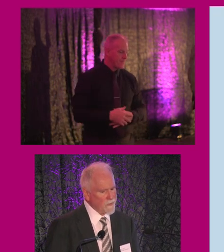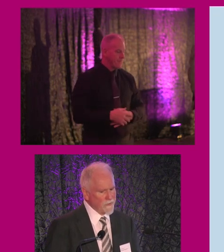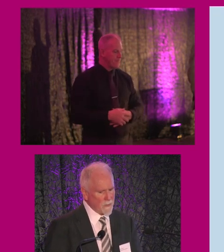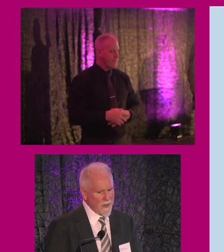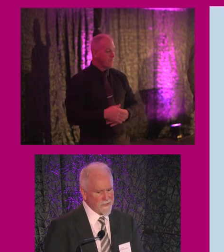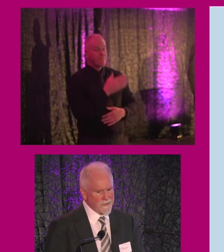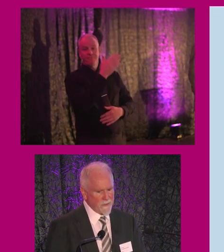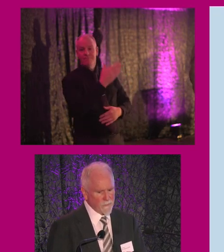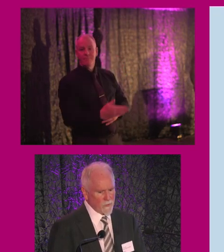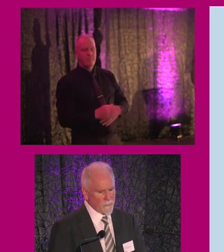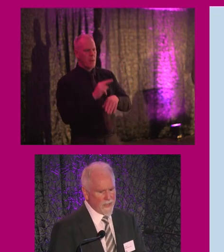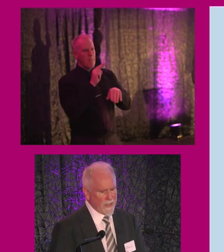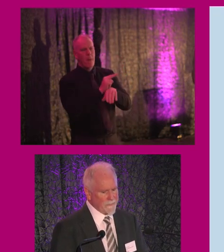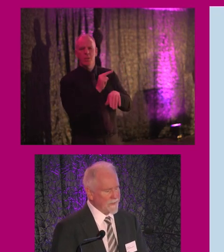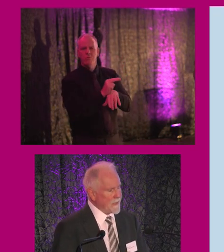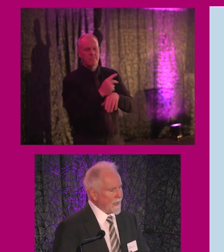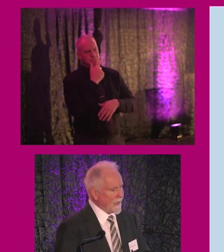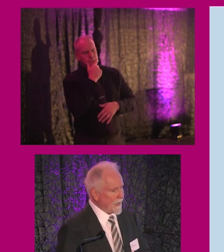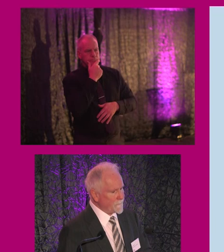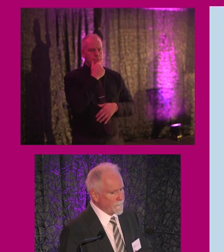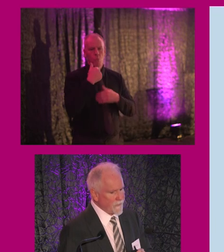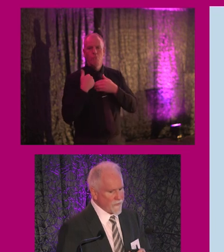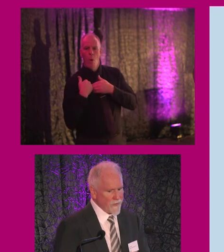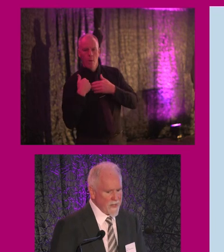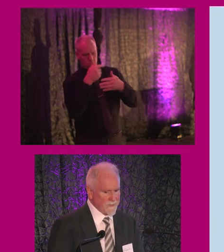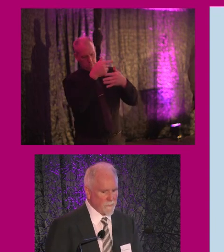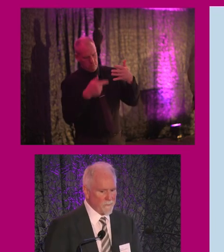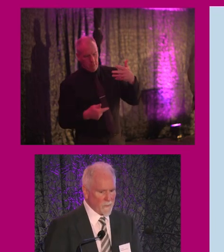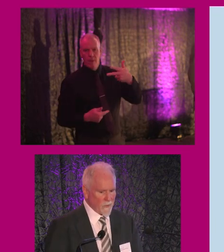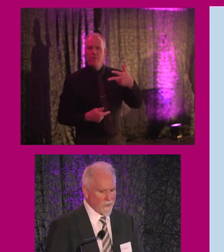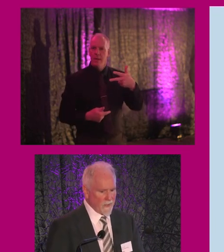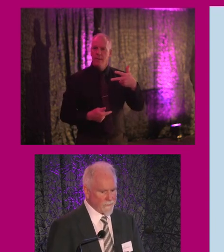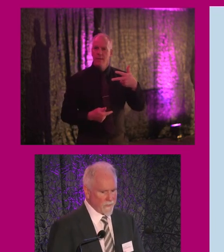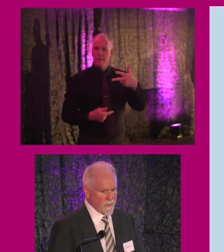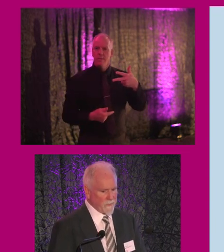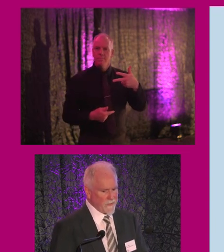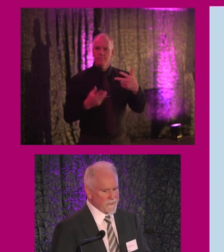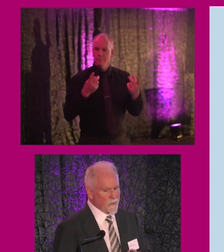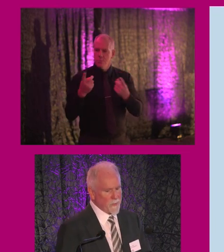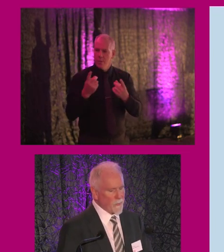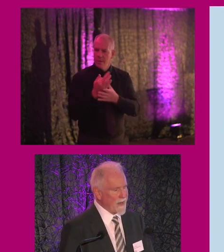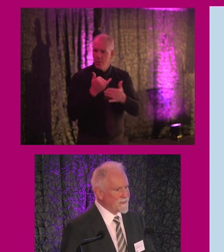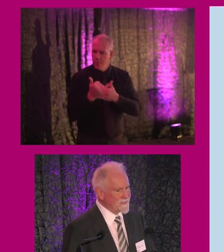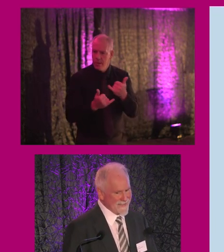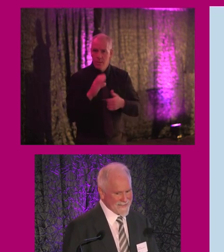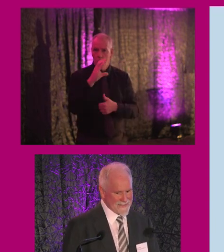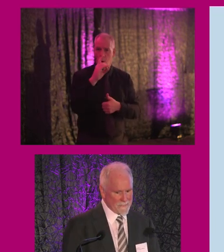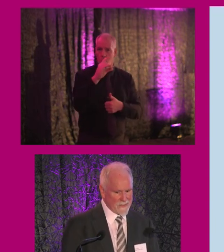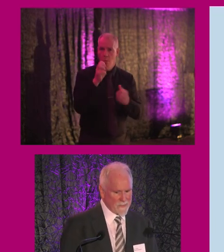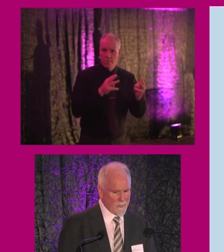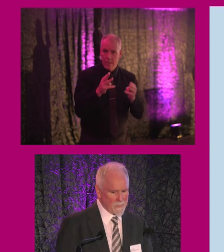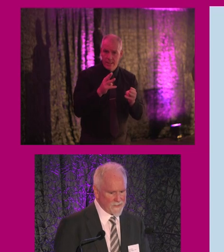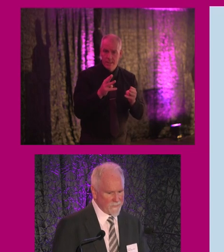under our monitoring rule, we have three that we've been working on for a number of years. Code of practice and